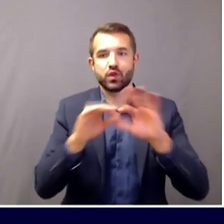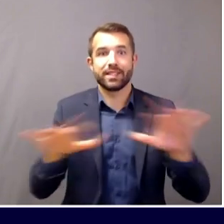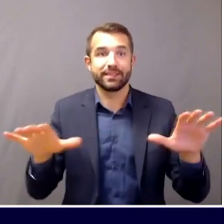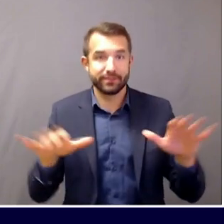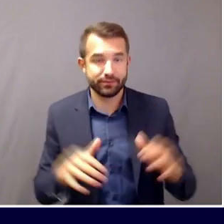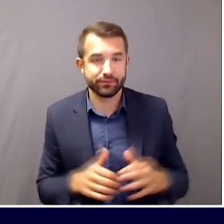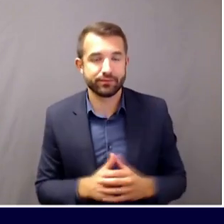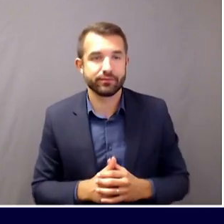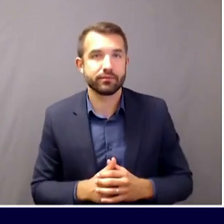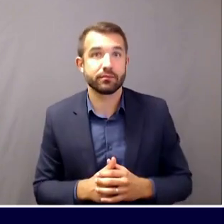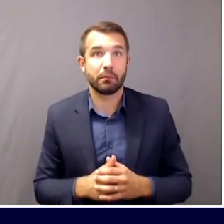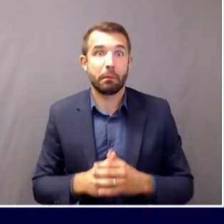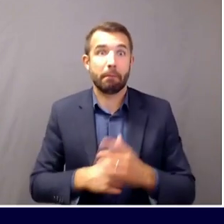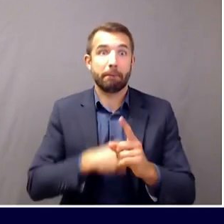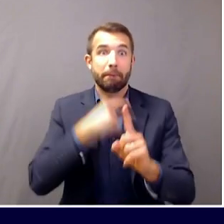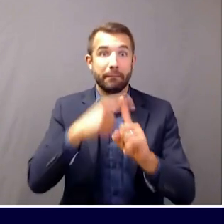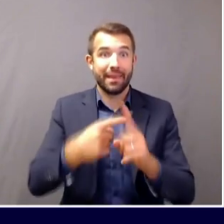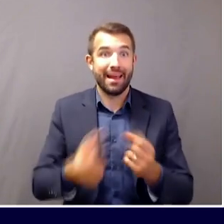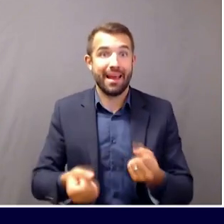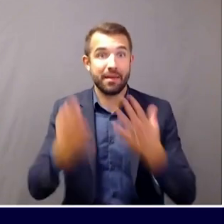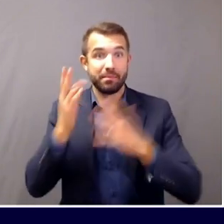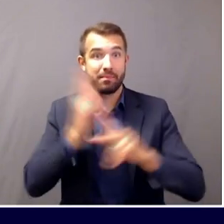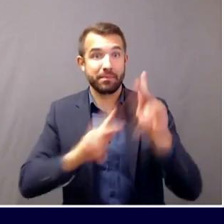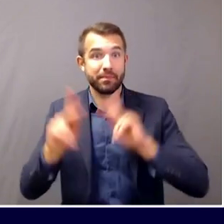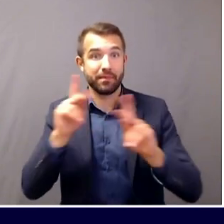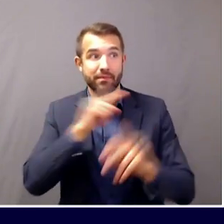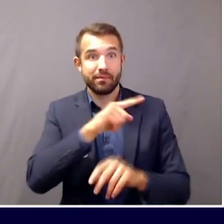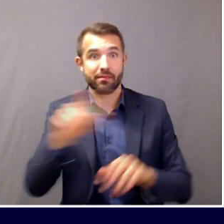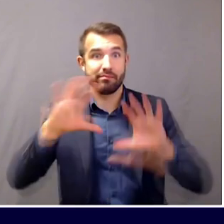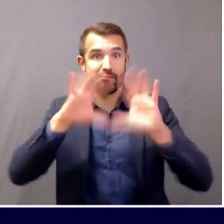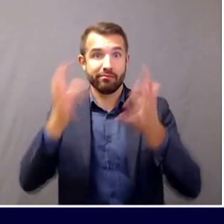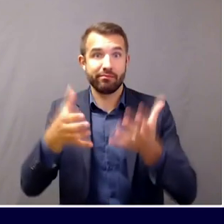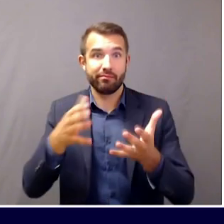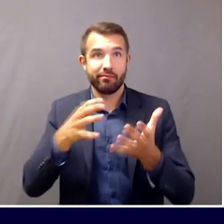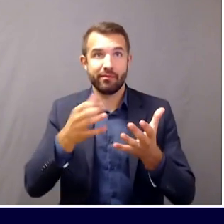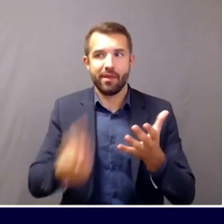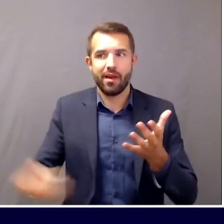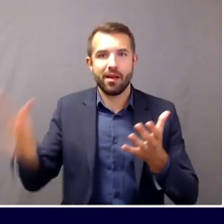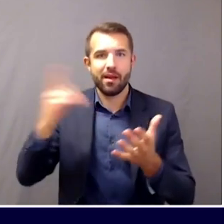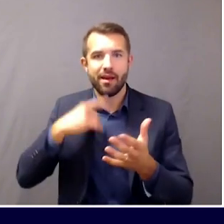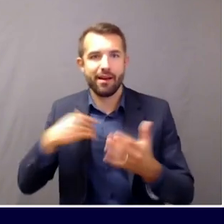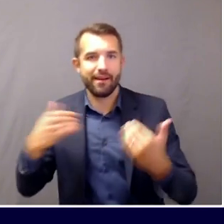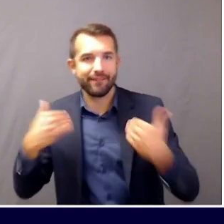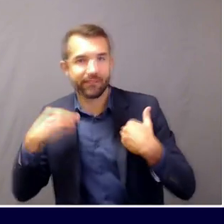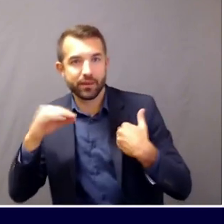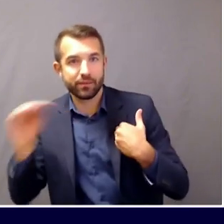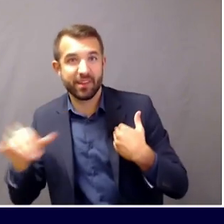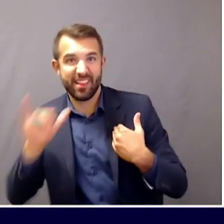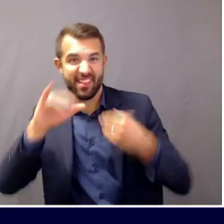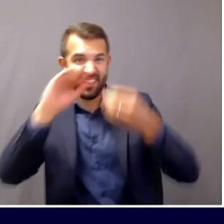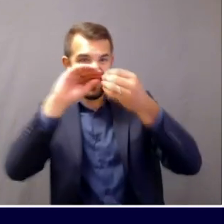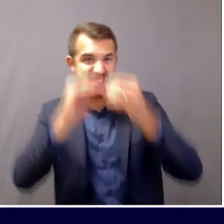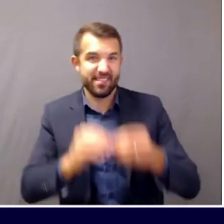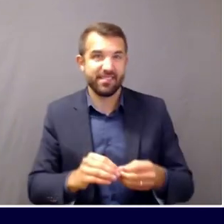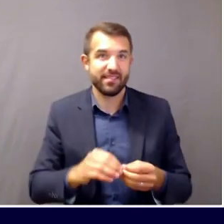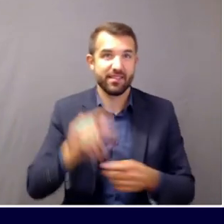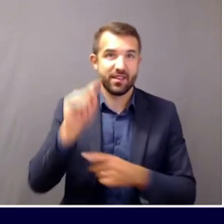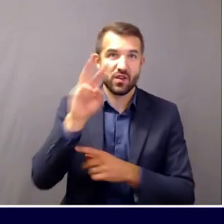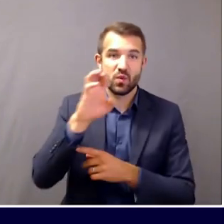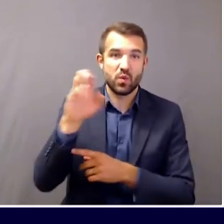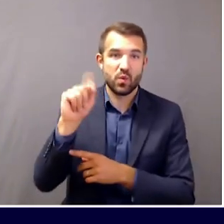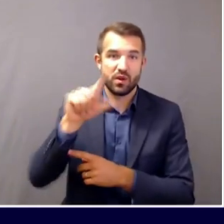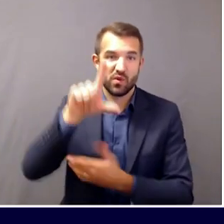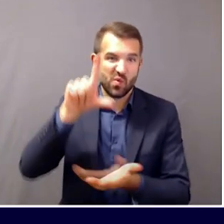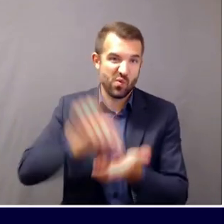population health level. I've tweeted out or posted a lot of those. These are not secretive studies. They've been published in publicly